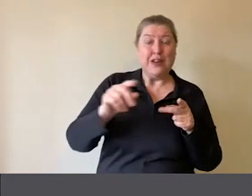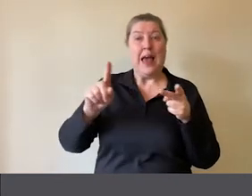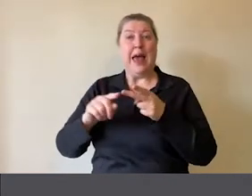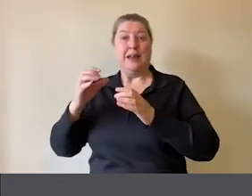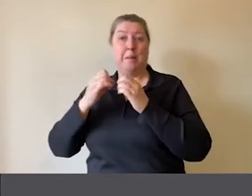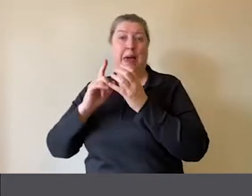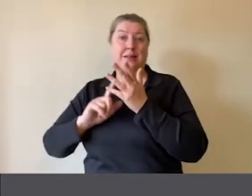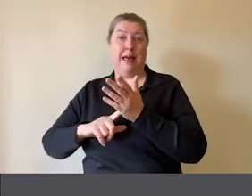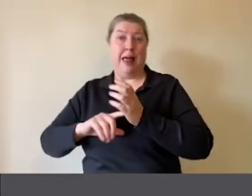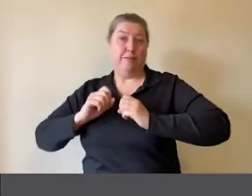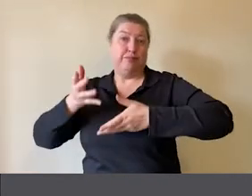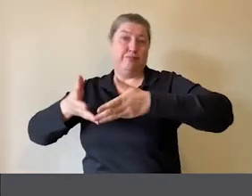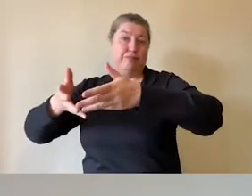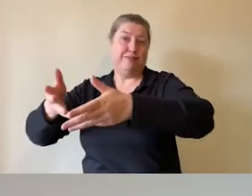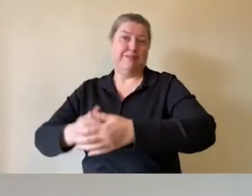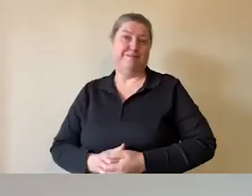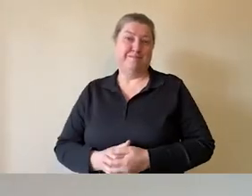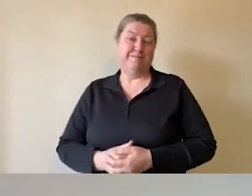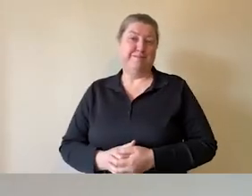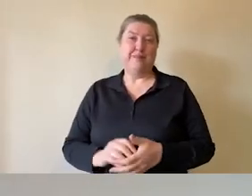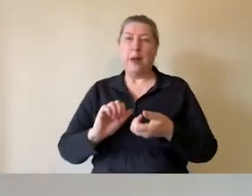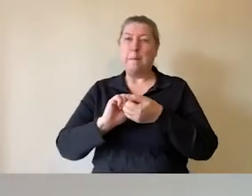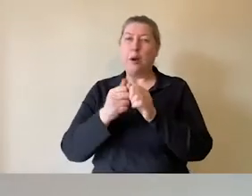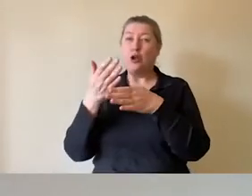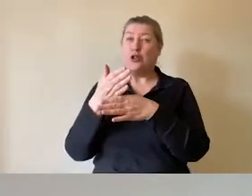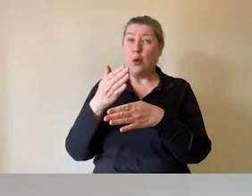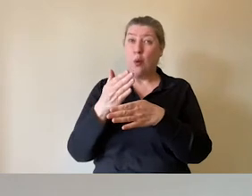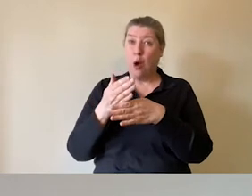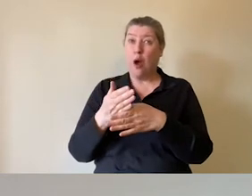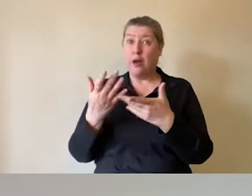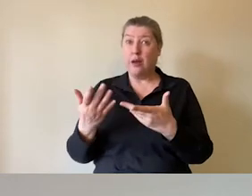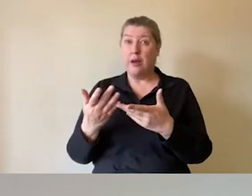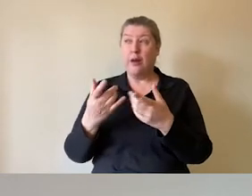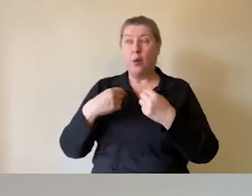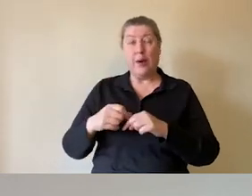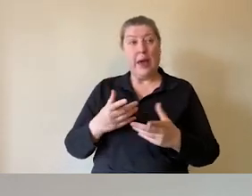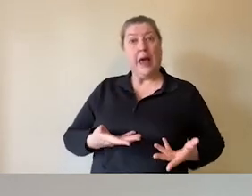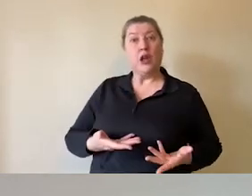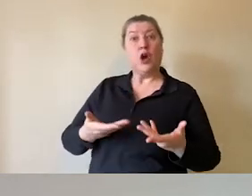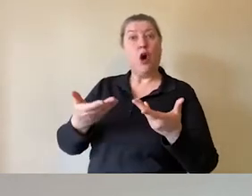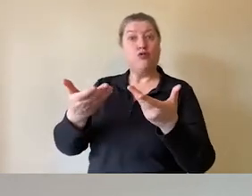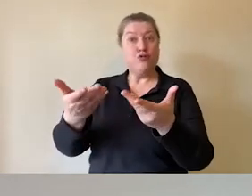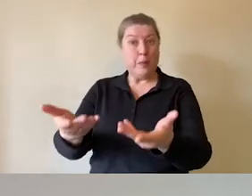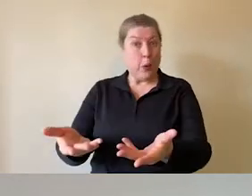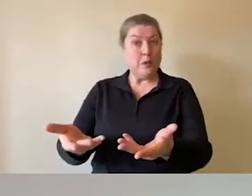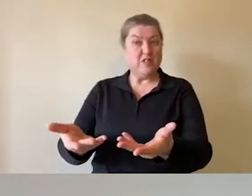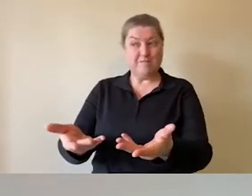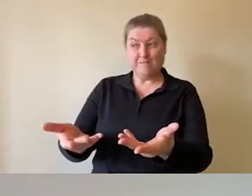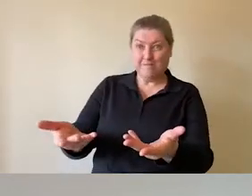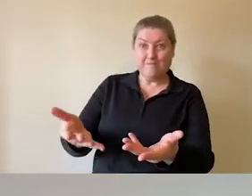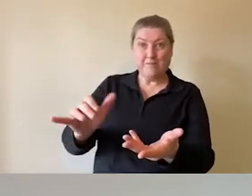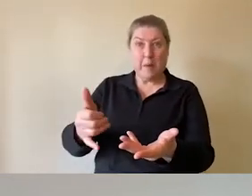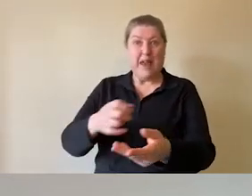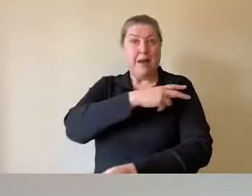So partnership work is often a way that you can make an in-kind contribution, perhaps in terms of your